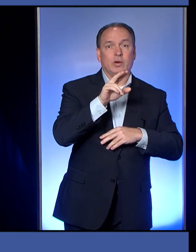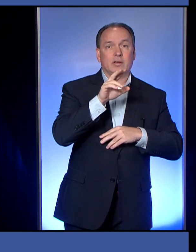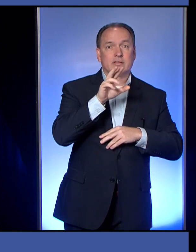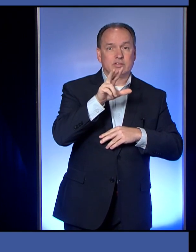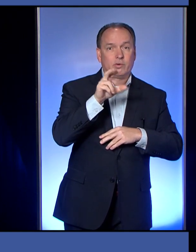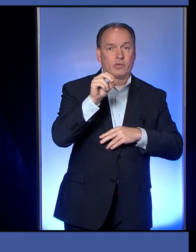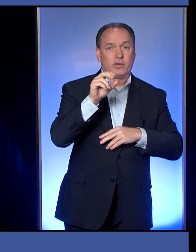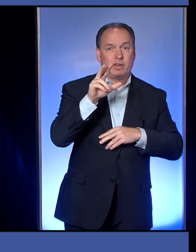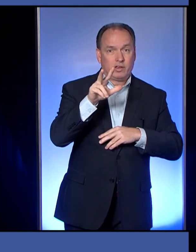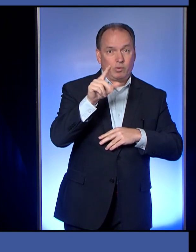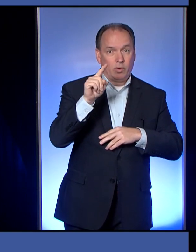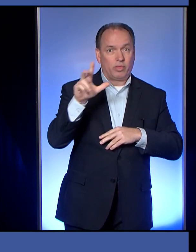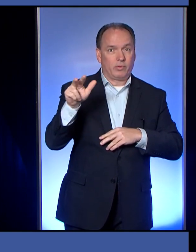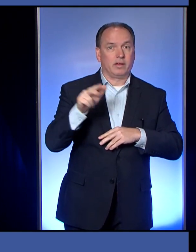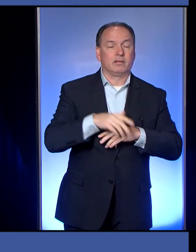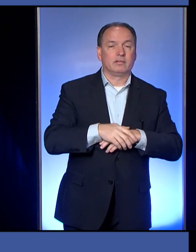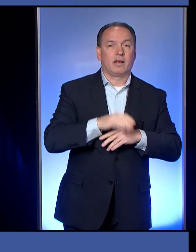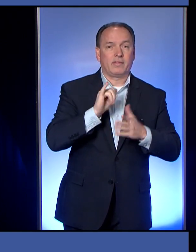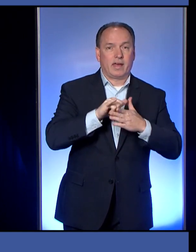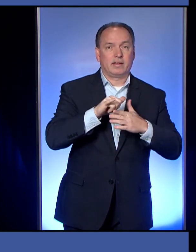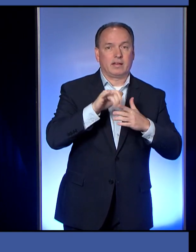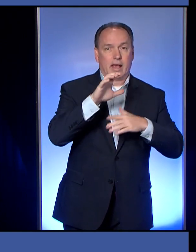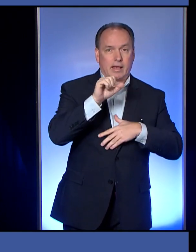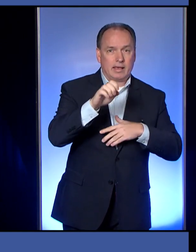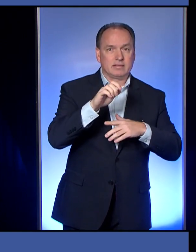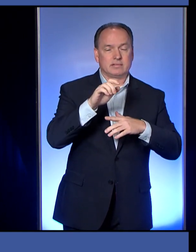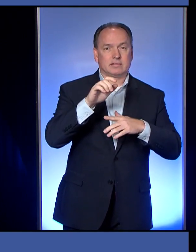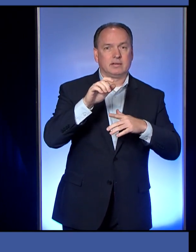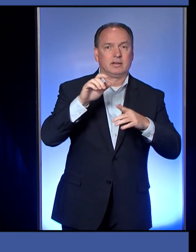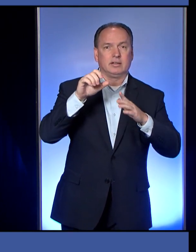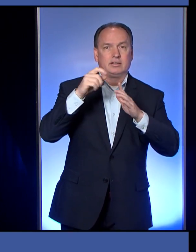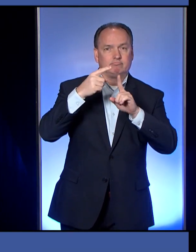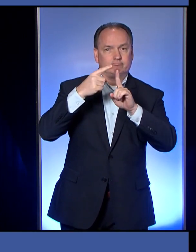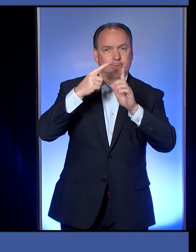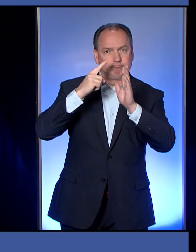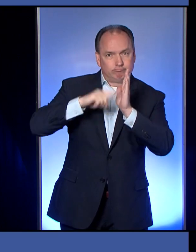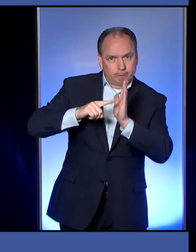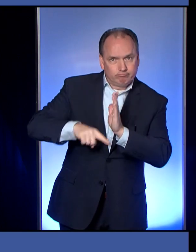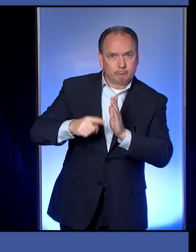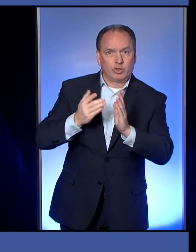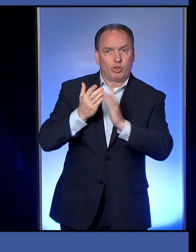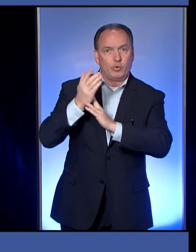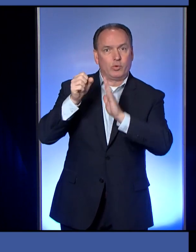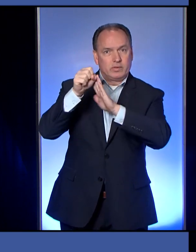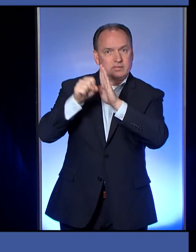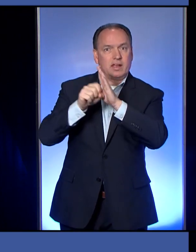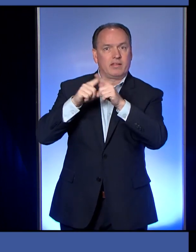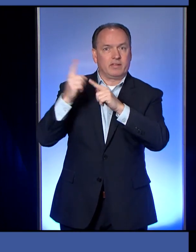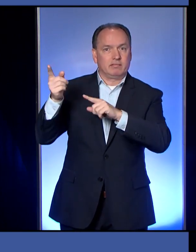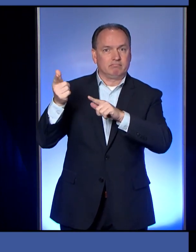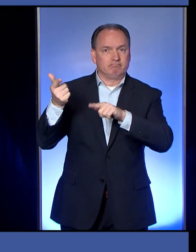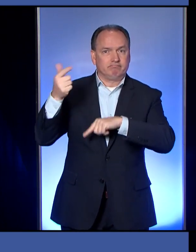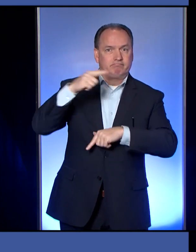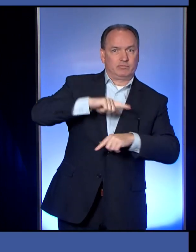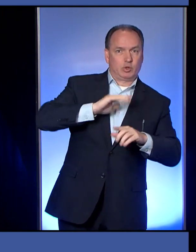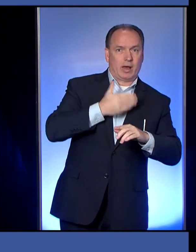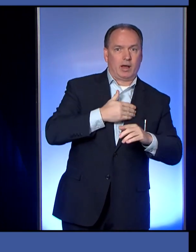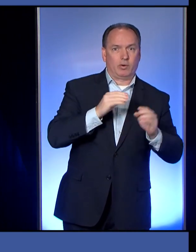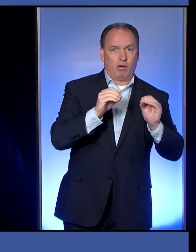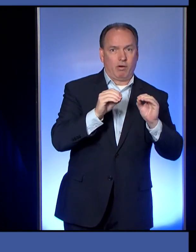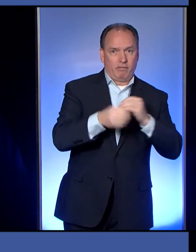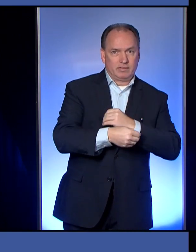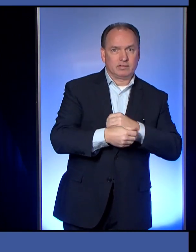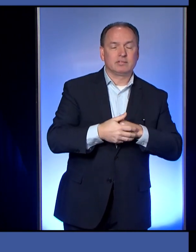Those cases are tracked at the state and they're handed off to our local office if there's somebody in Erie County involved. For drug and alcohol